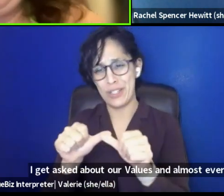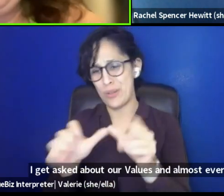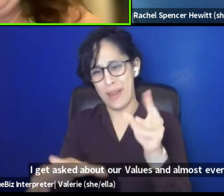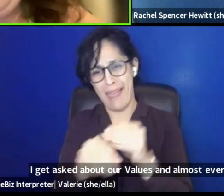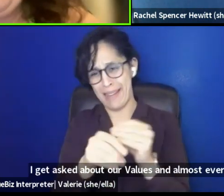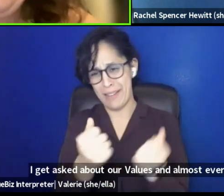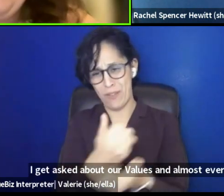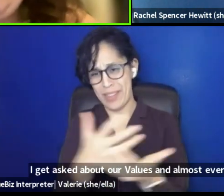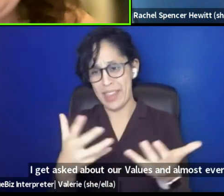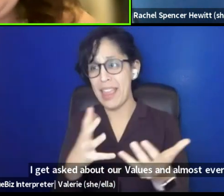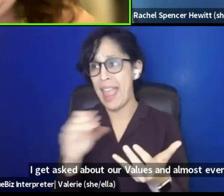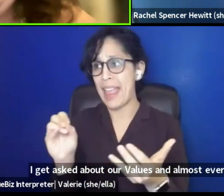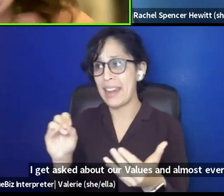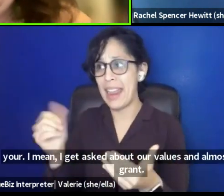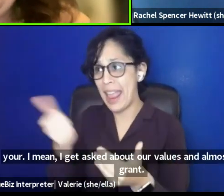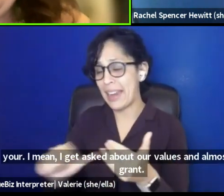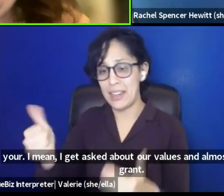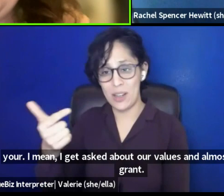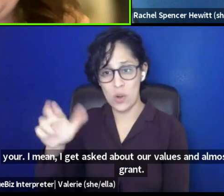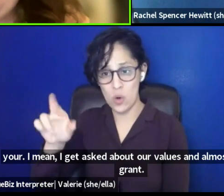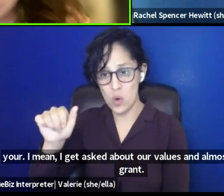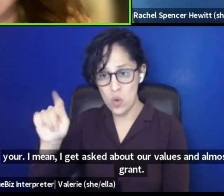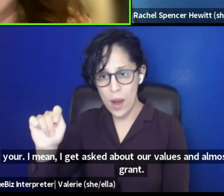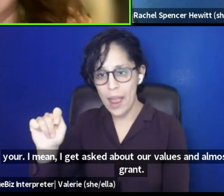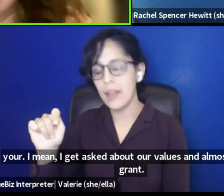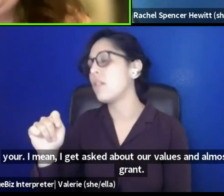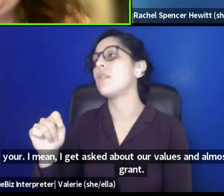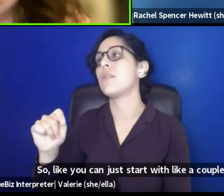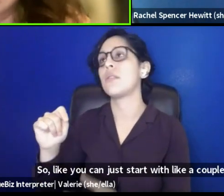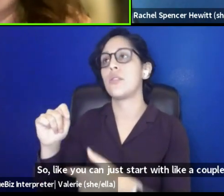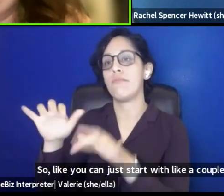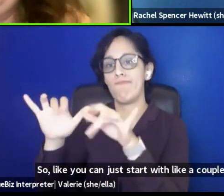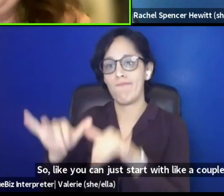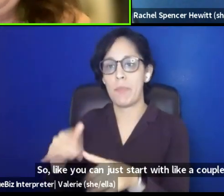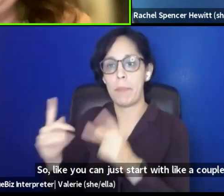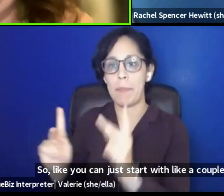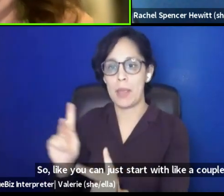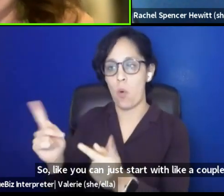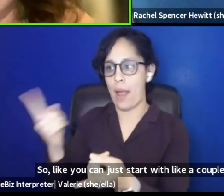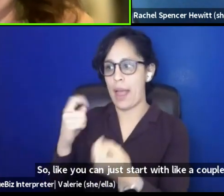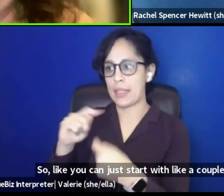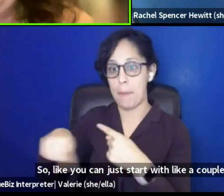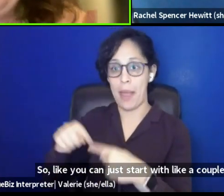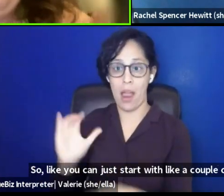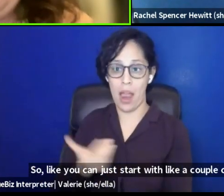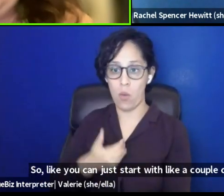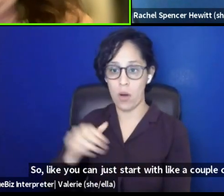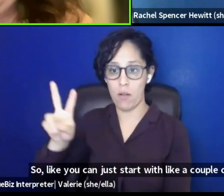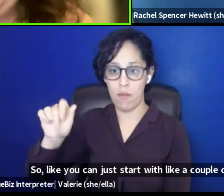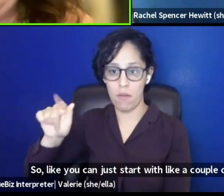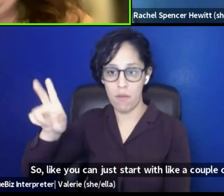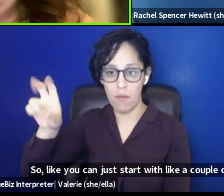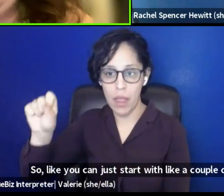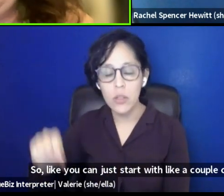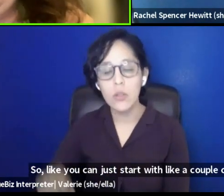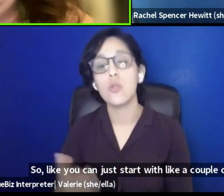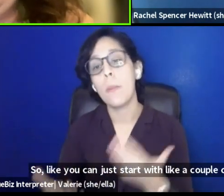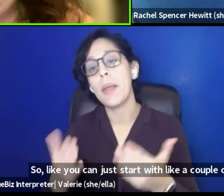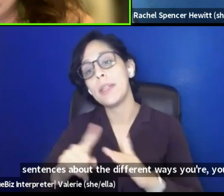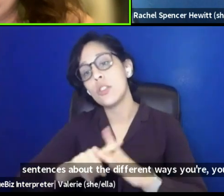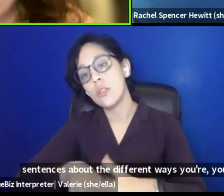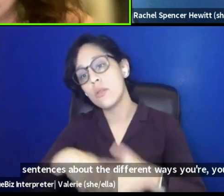every grant. So like, you can just start with like a couple of sentences about, um, the different ways you're,